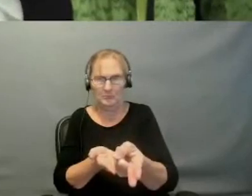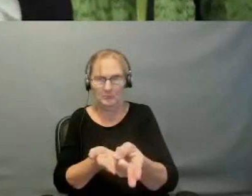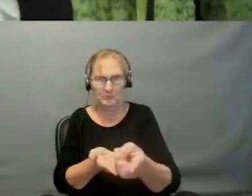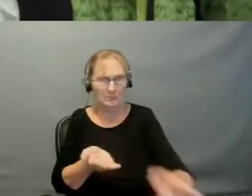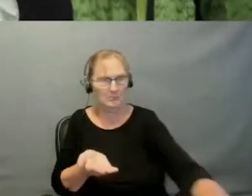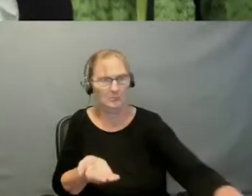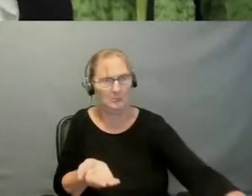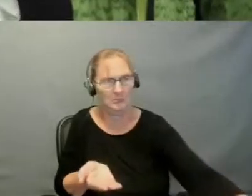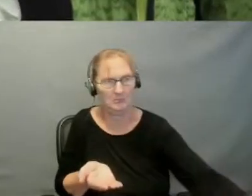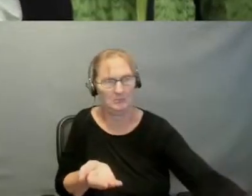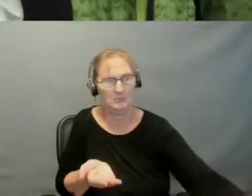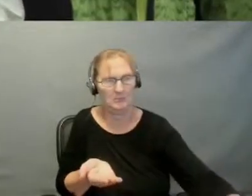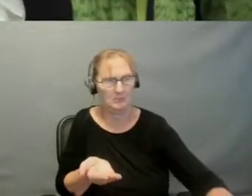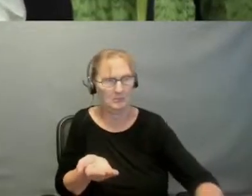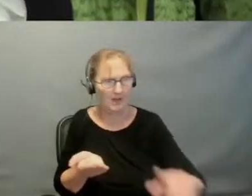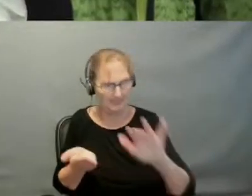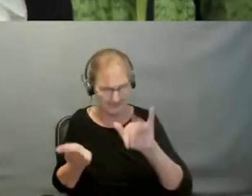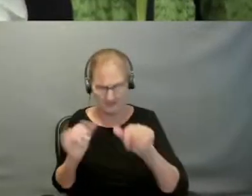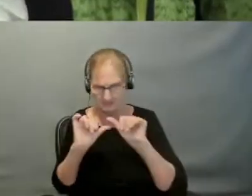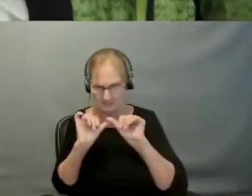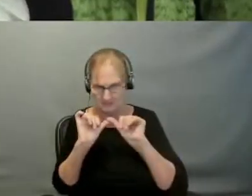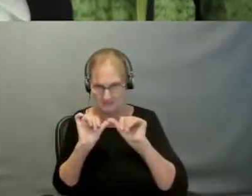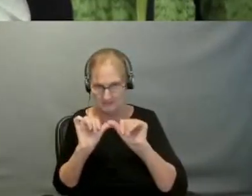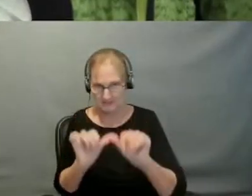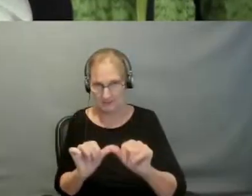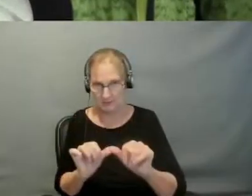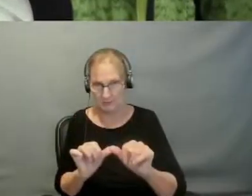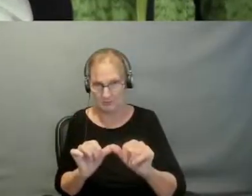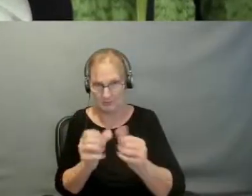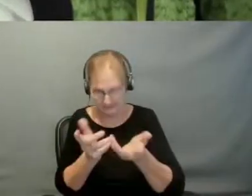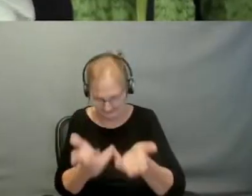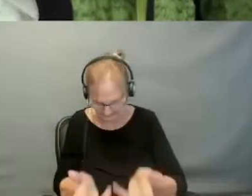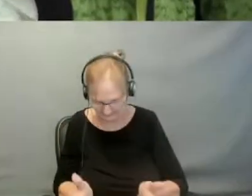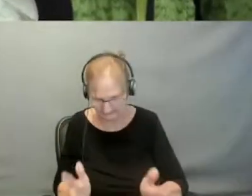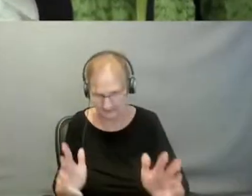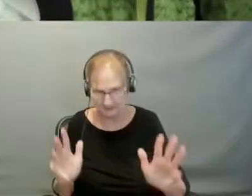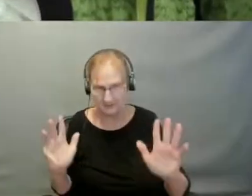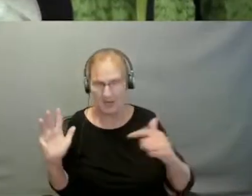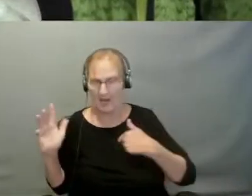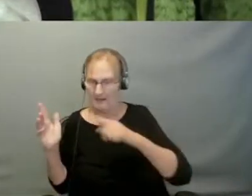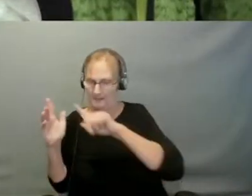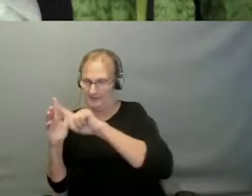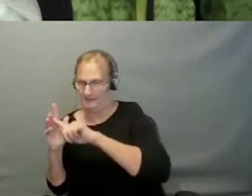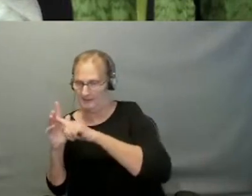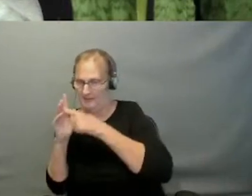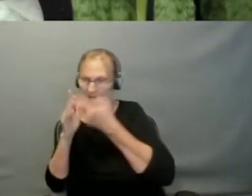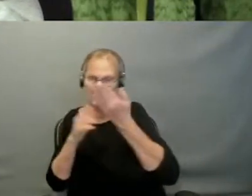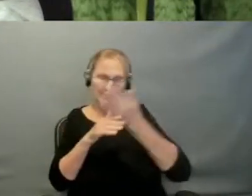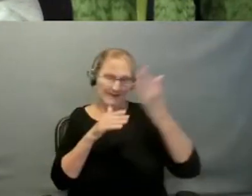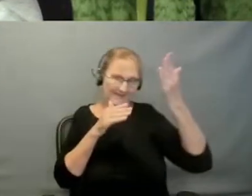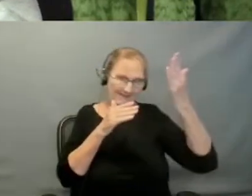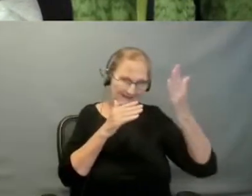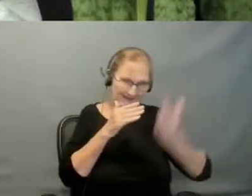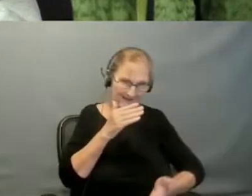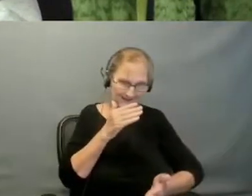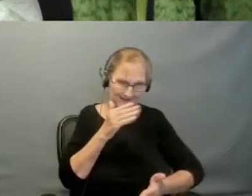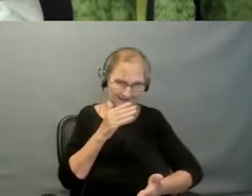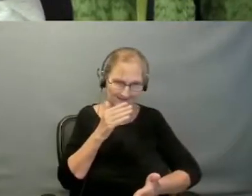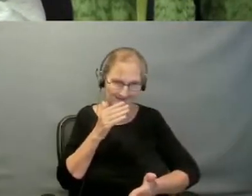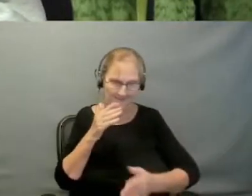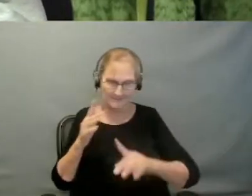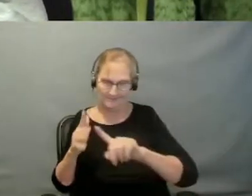continued, it is finished. I am the Alpha and the Omega, the beginning